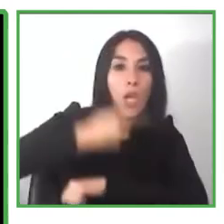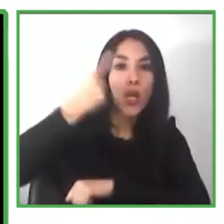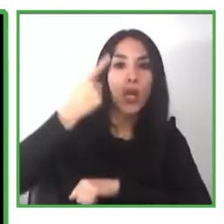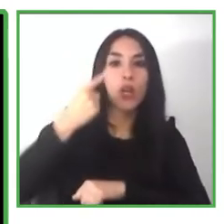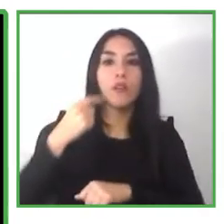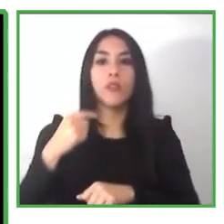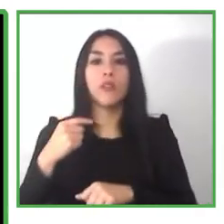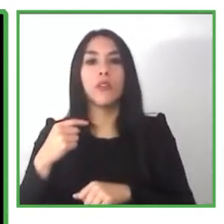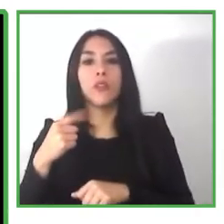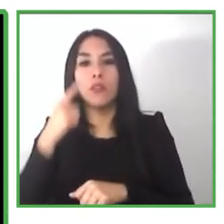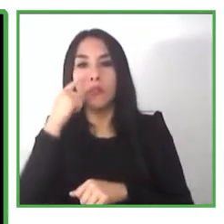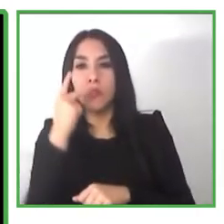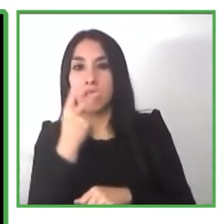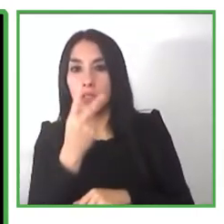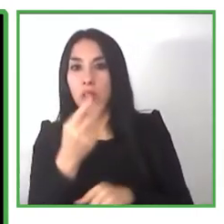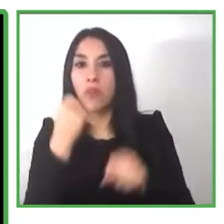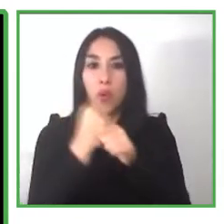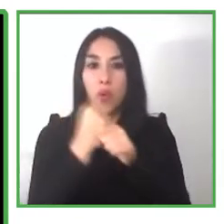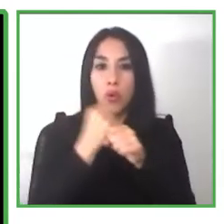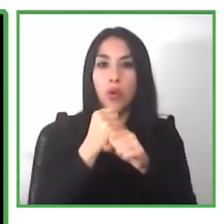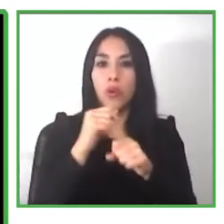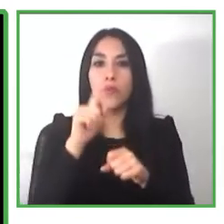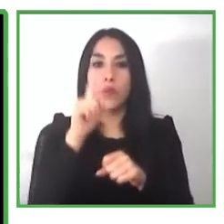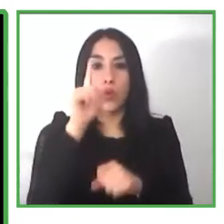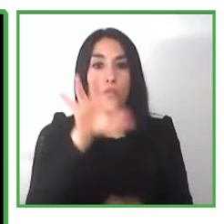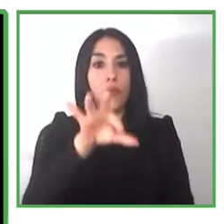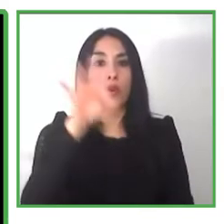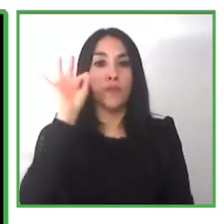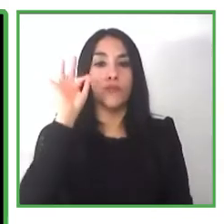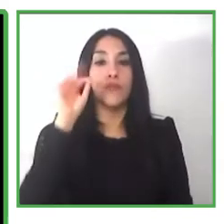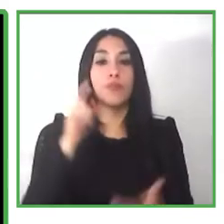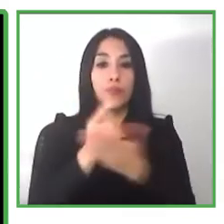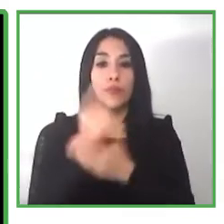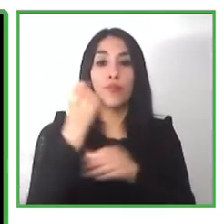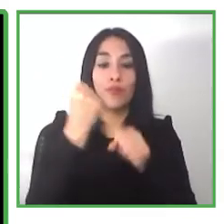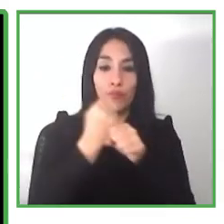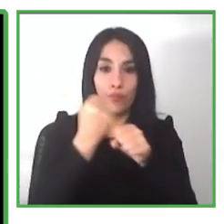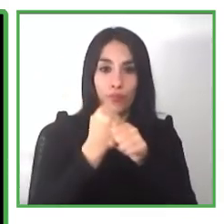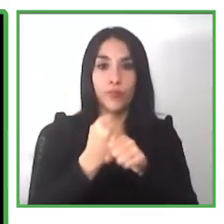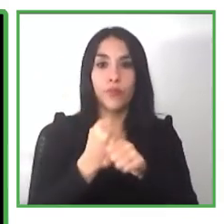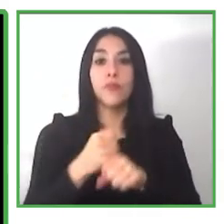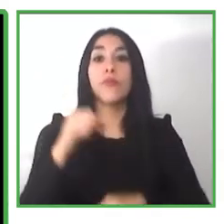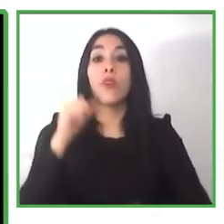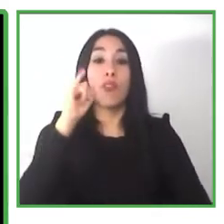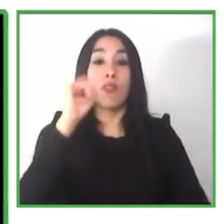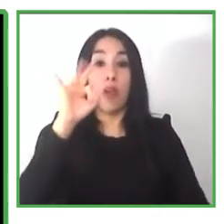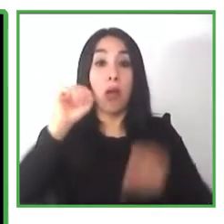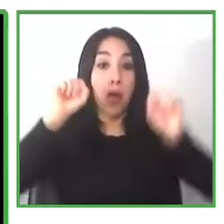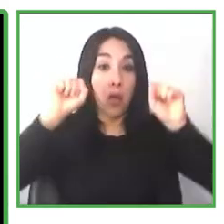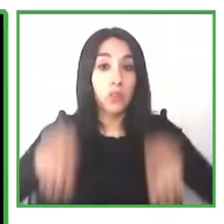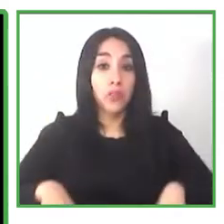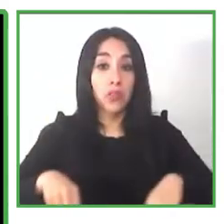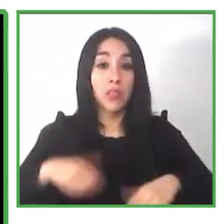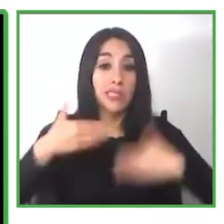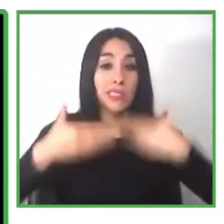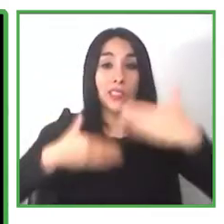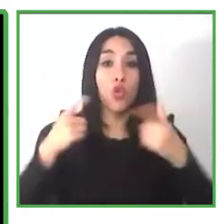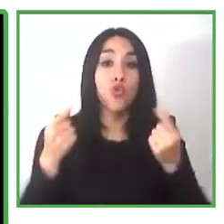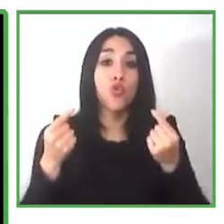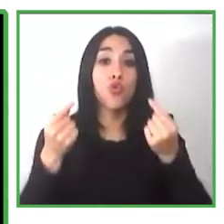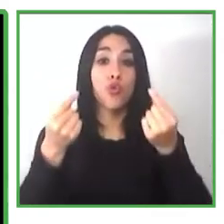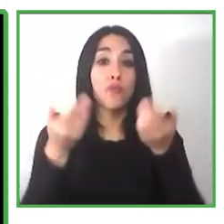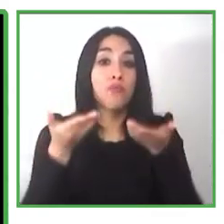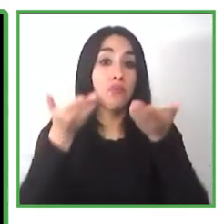imply identify employment opportunities we also provide disability awareness training and and secure paid